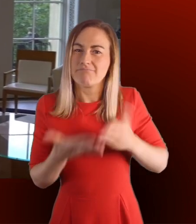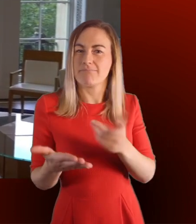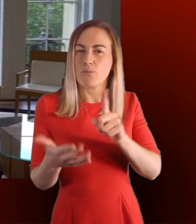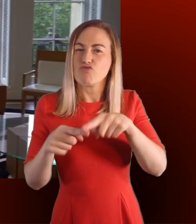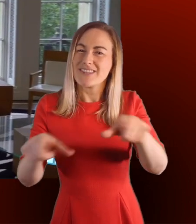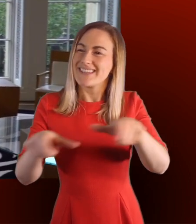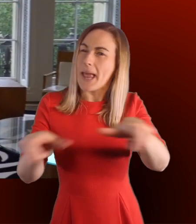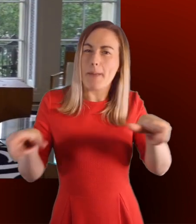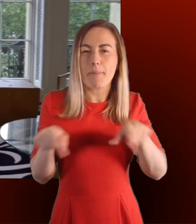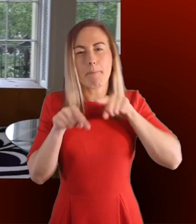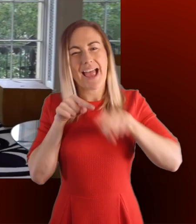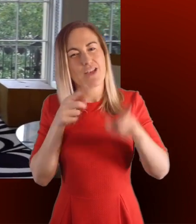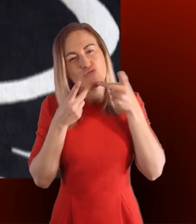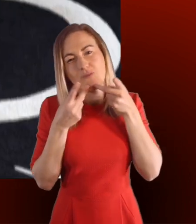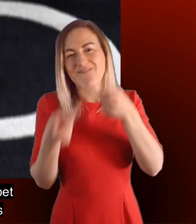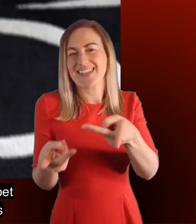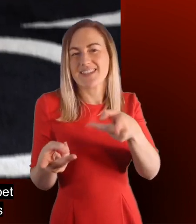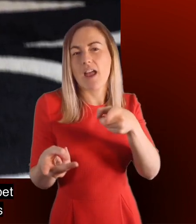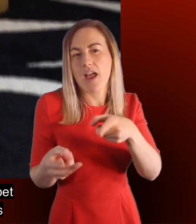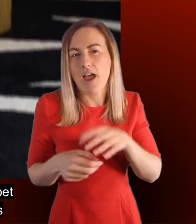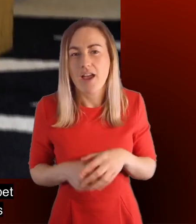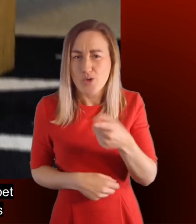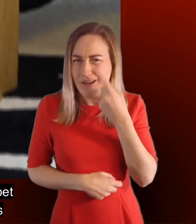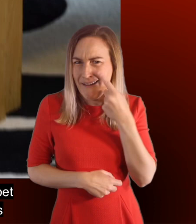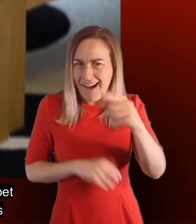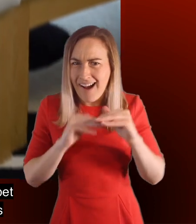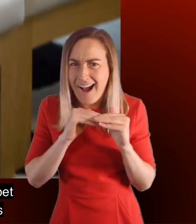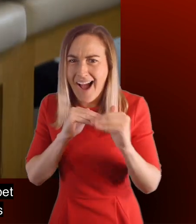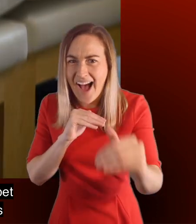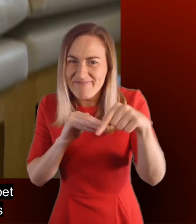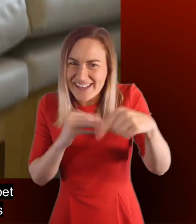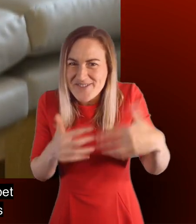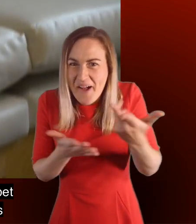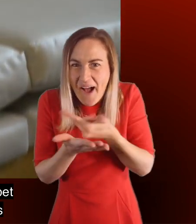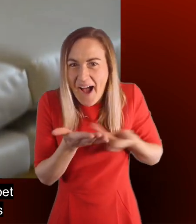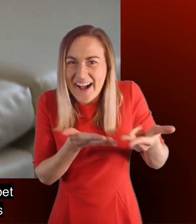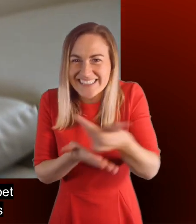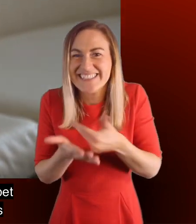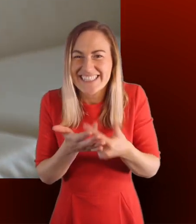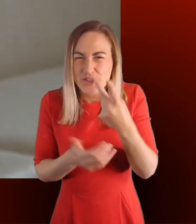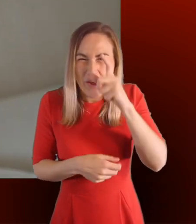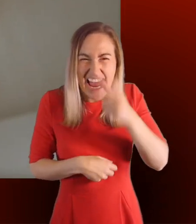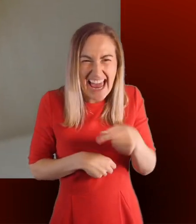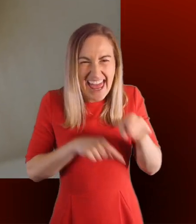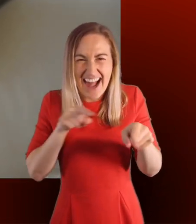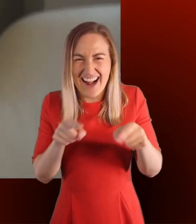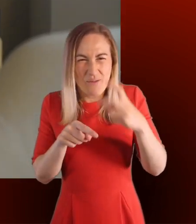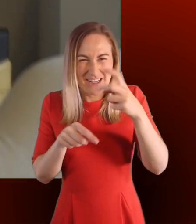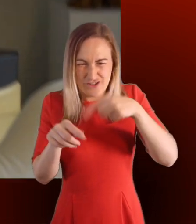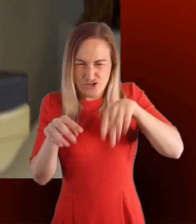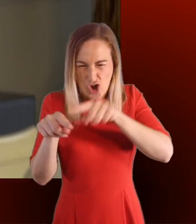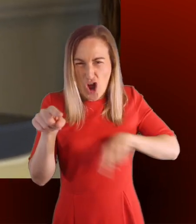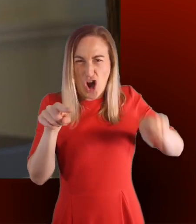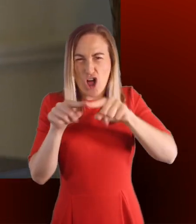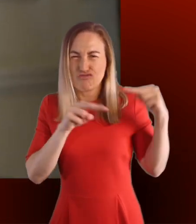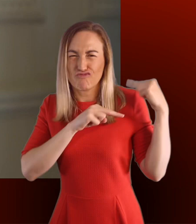room during VIP visits. Here we see the Leslie carpet artwork depicting two eagles in a circle in a traditional